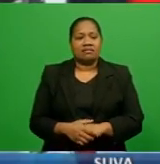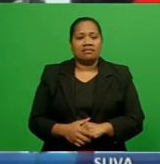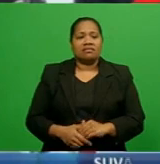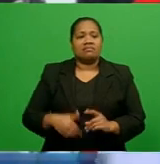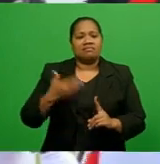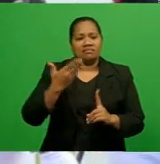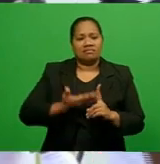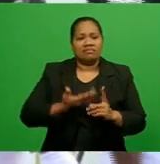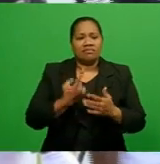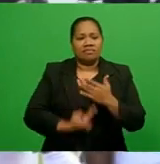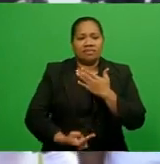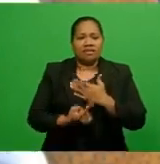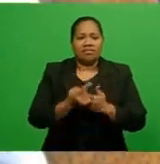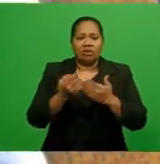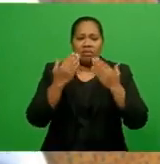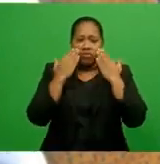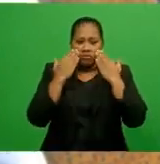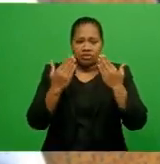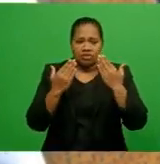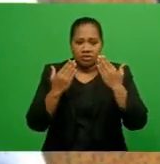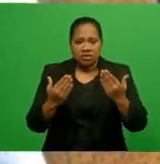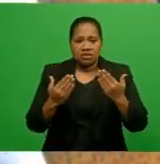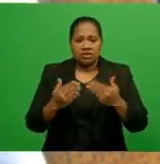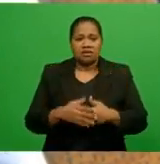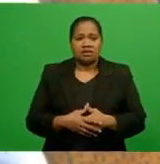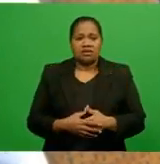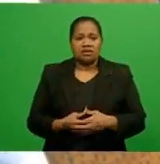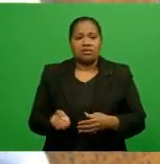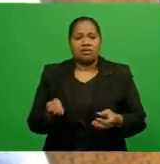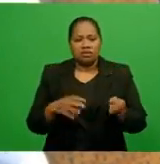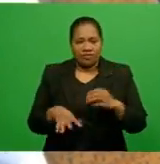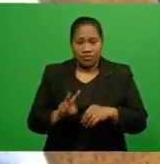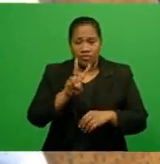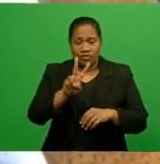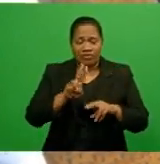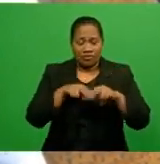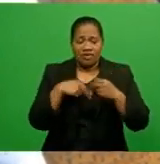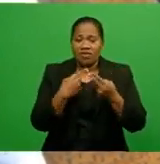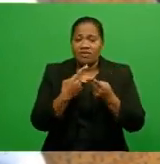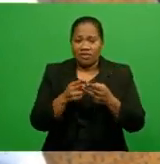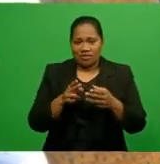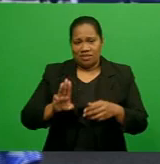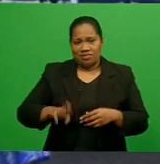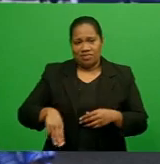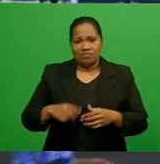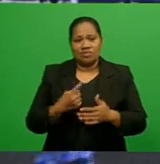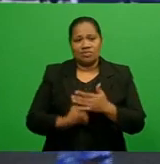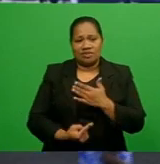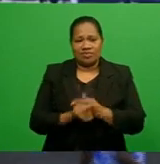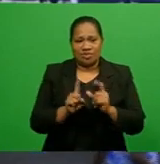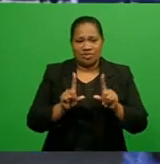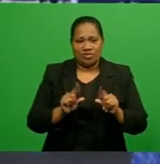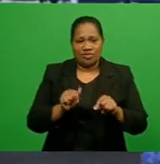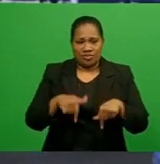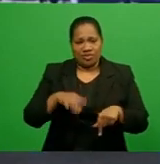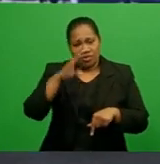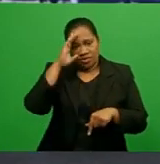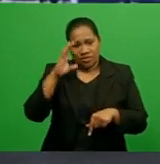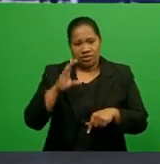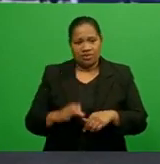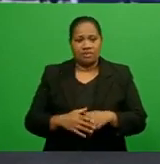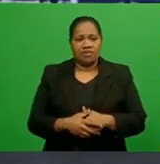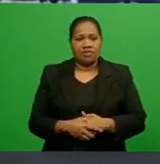reflecting and appreciating the contribution her two family members have made to the country. Naidu, just